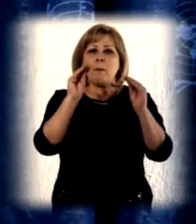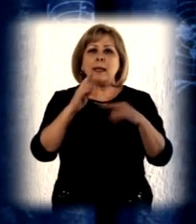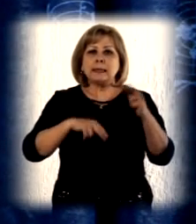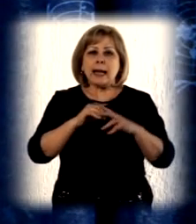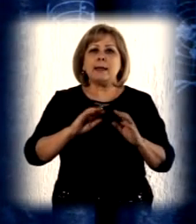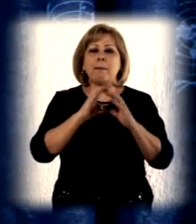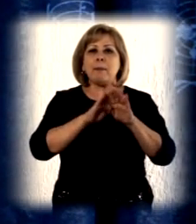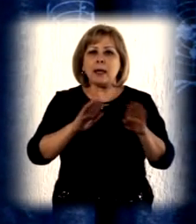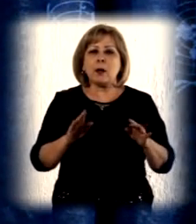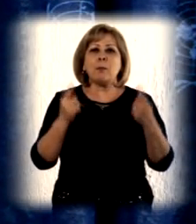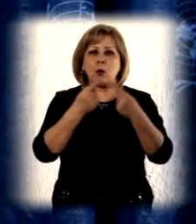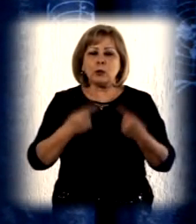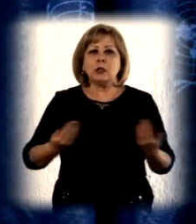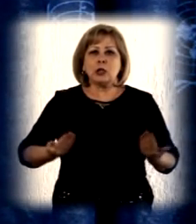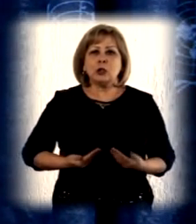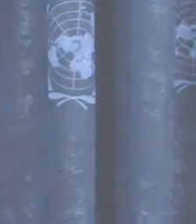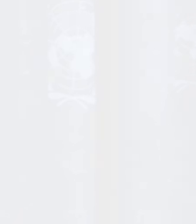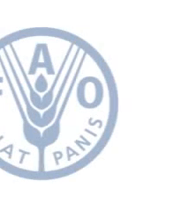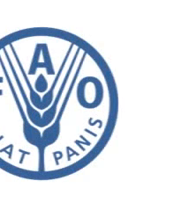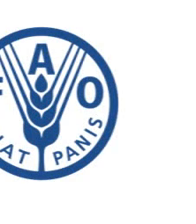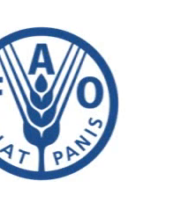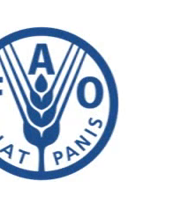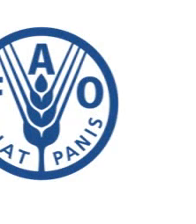joint efforts to make a world fit for children.